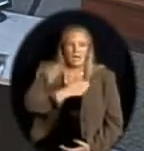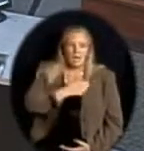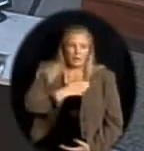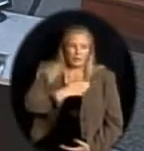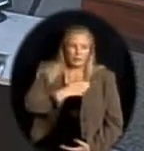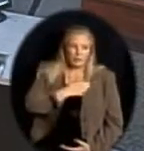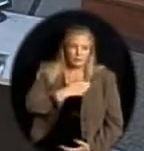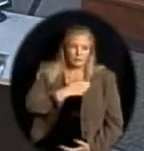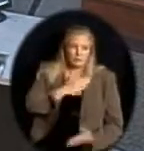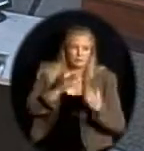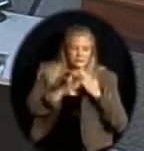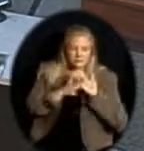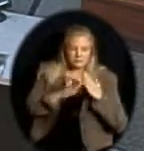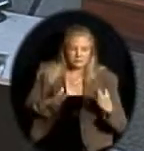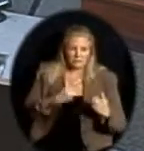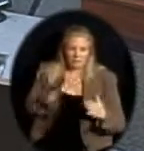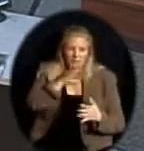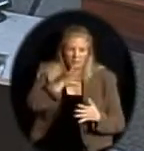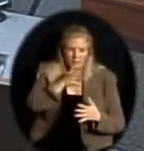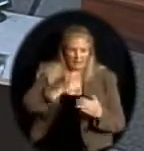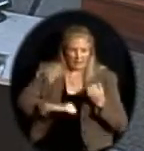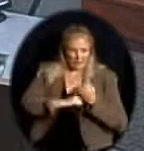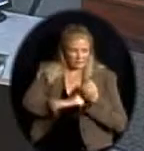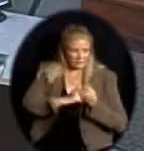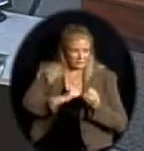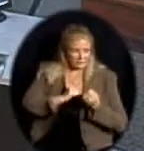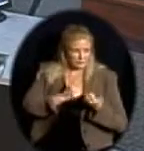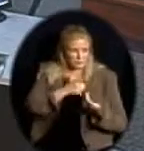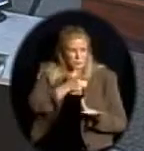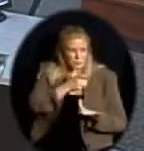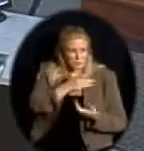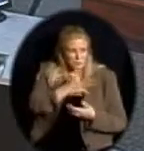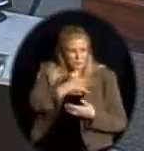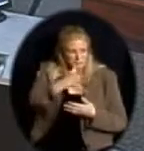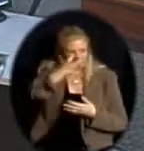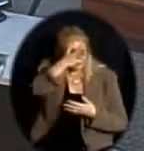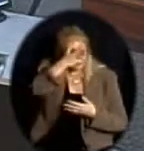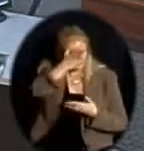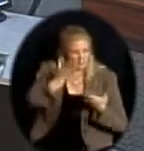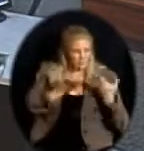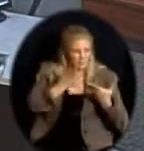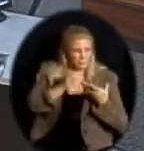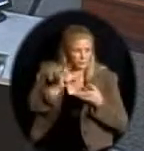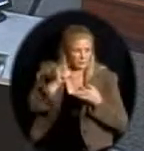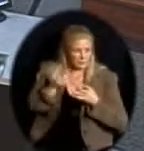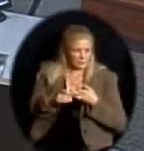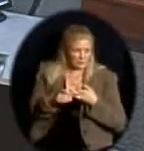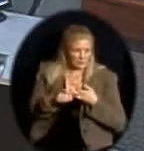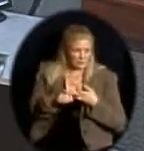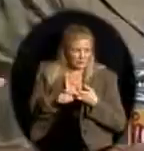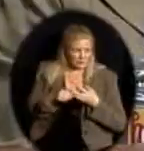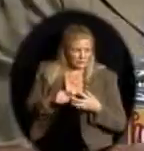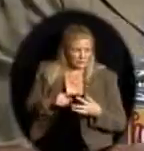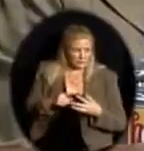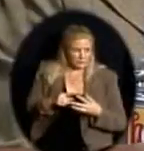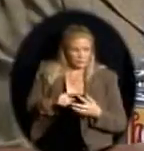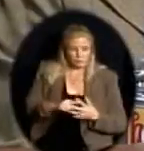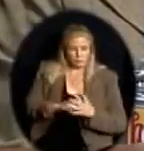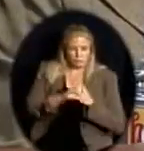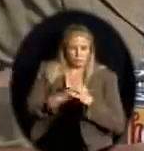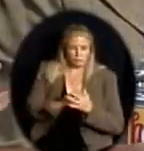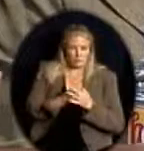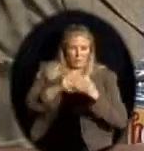supports education so well, and so it may be that we need to take a stronger initiative to educate our